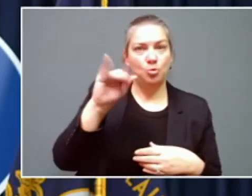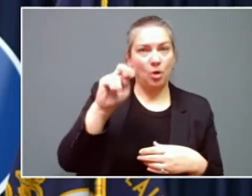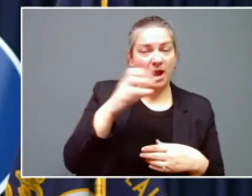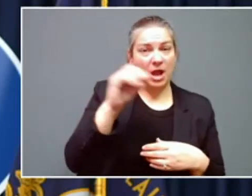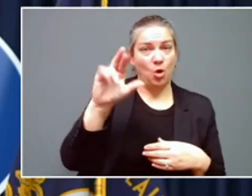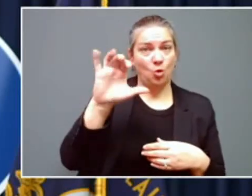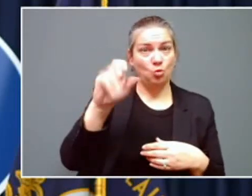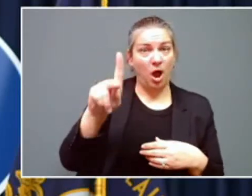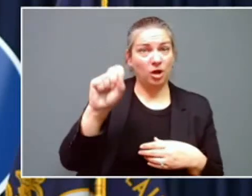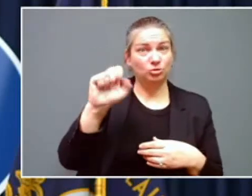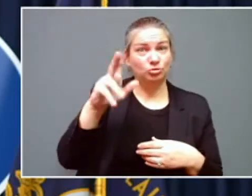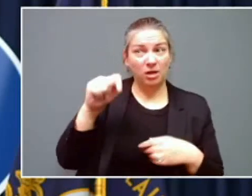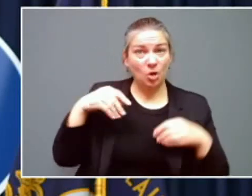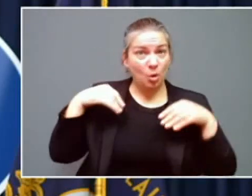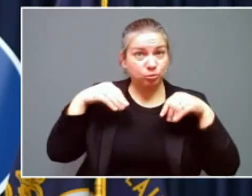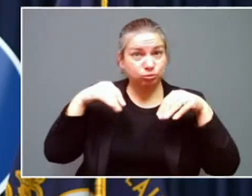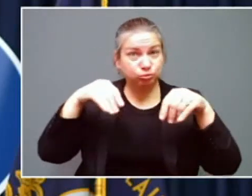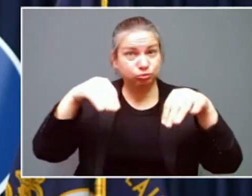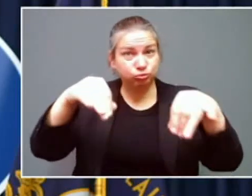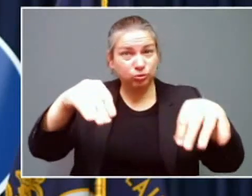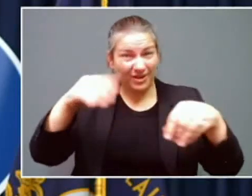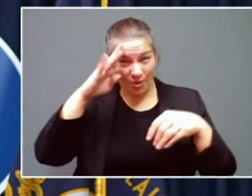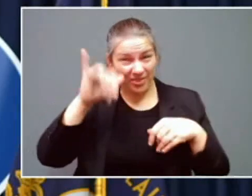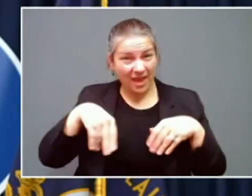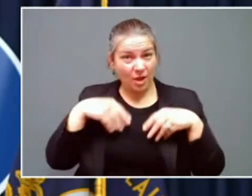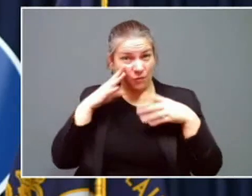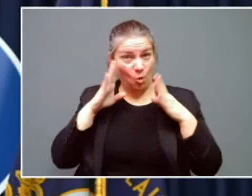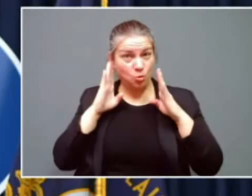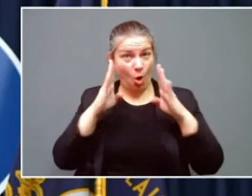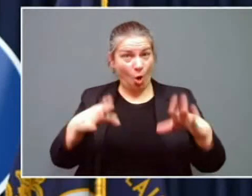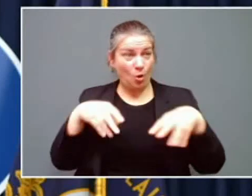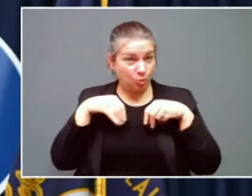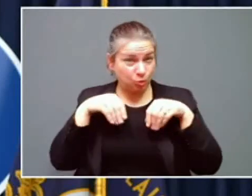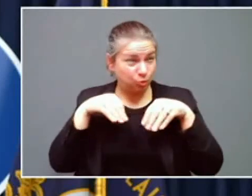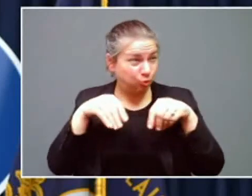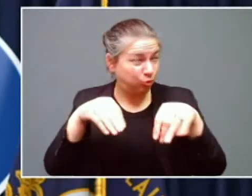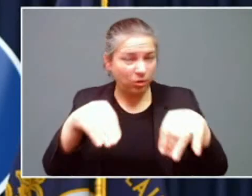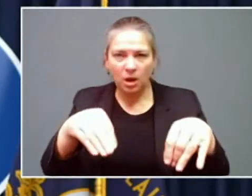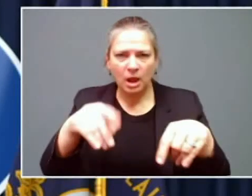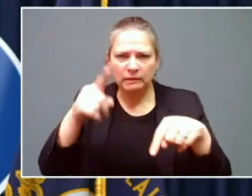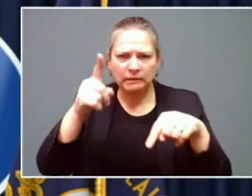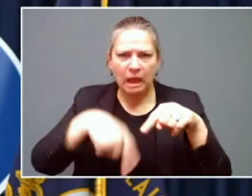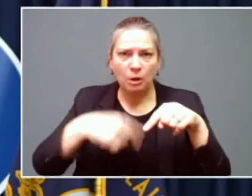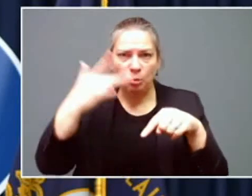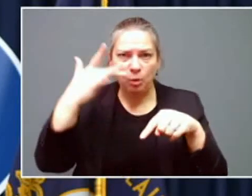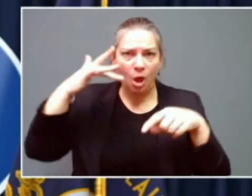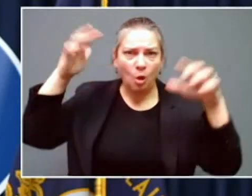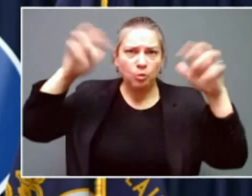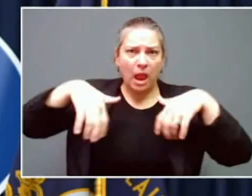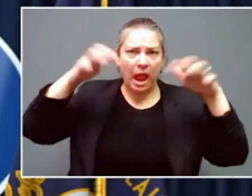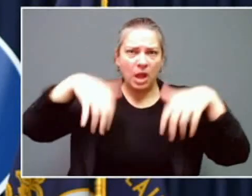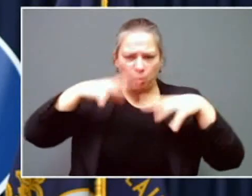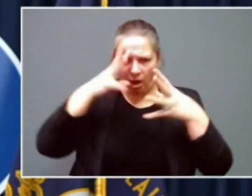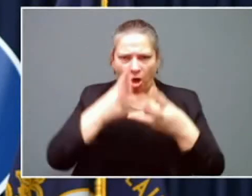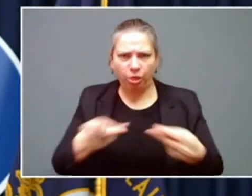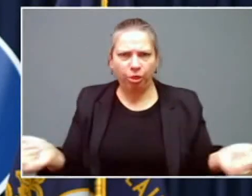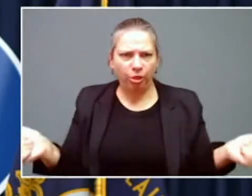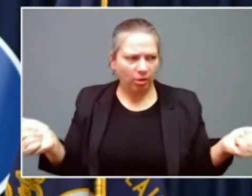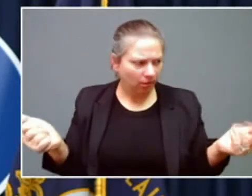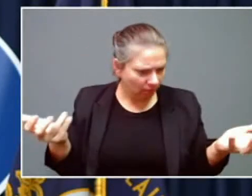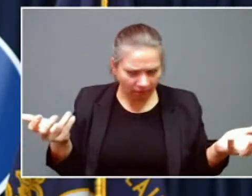washes away. In other words, this isn't just a severe storm, the way it's coming in. It's going to make prevention of